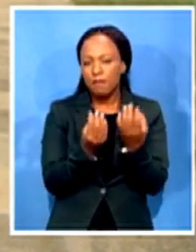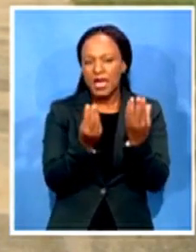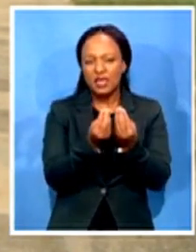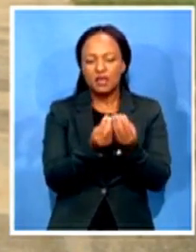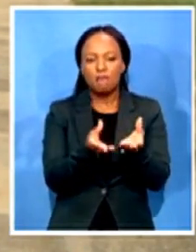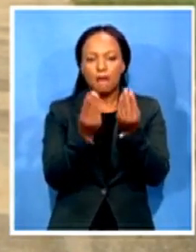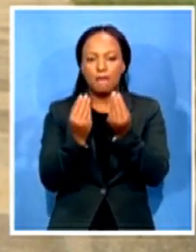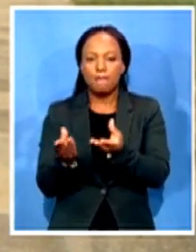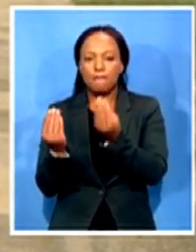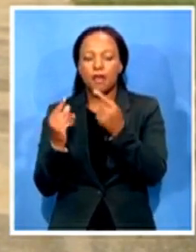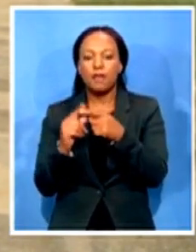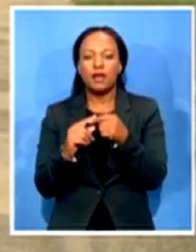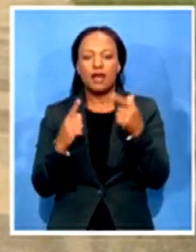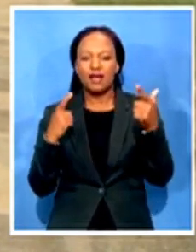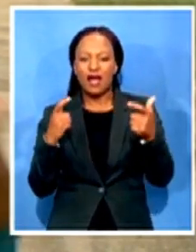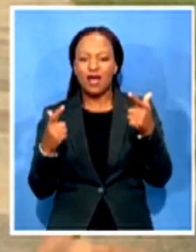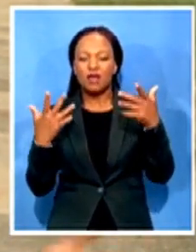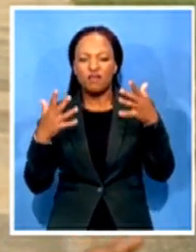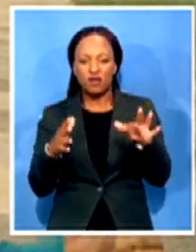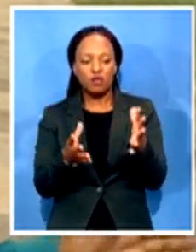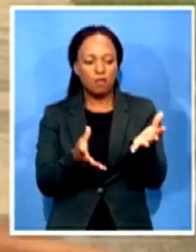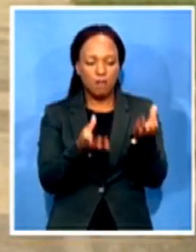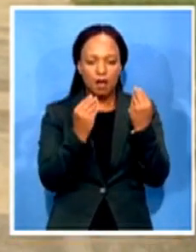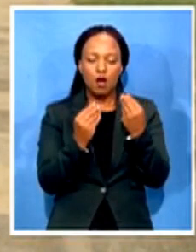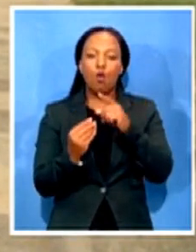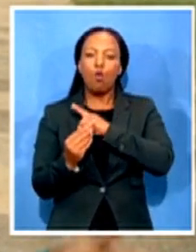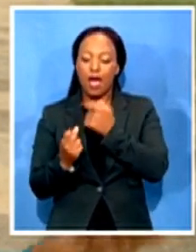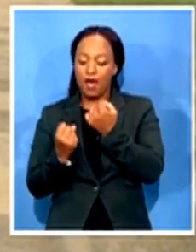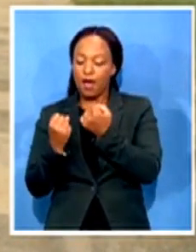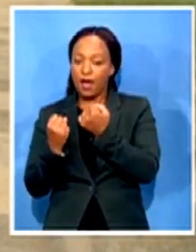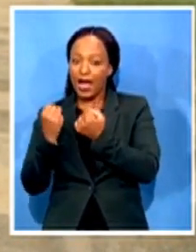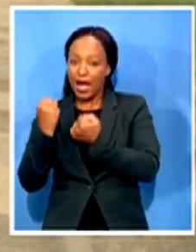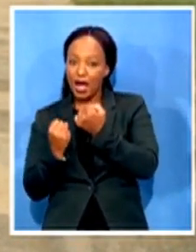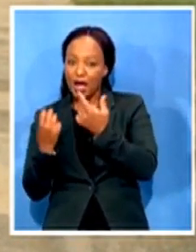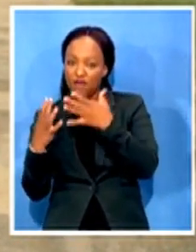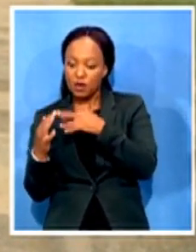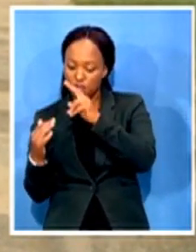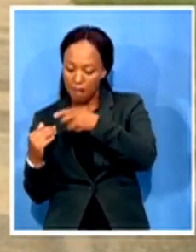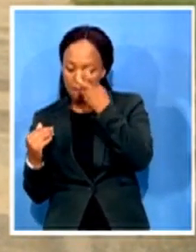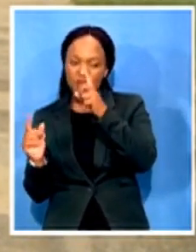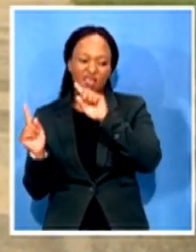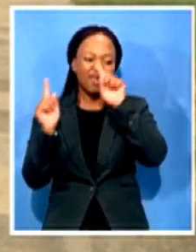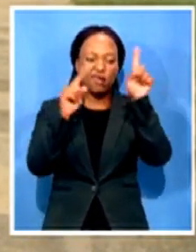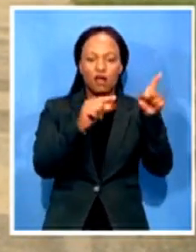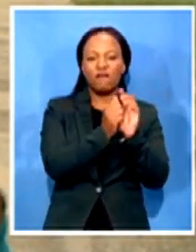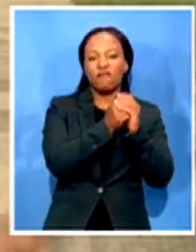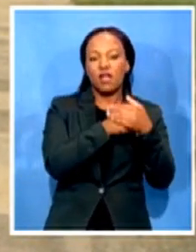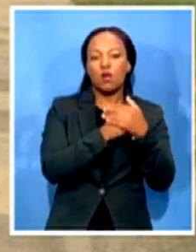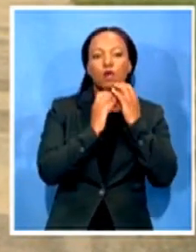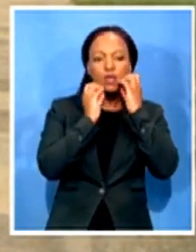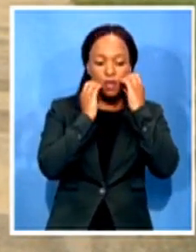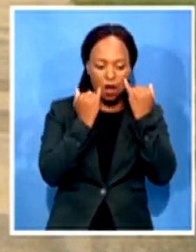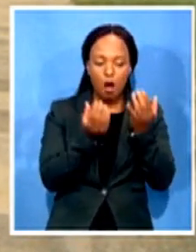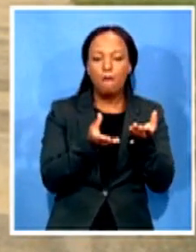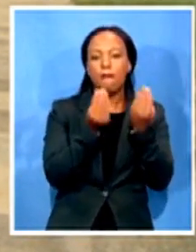South Africa and smuggled into Mozambique that is what has been happening over the holiday period so the minister is there to